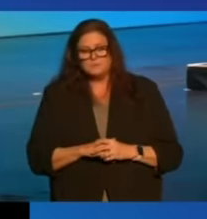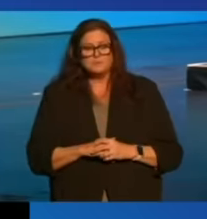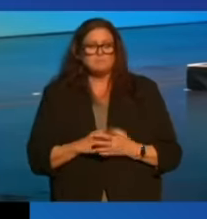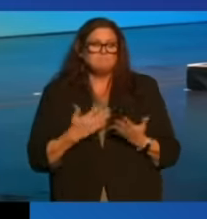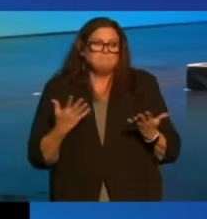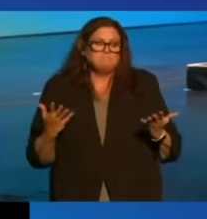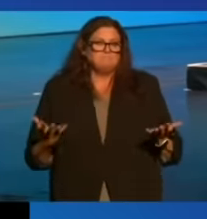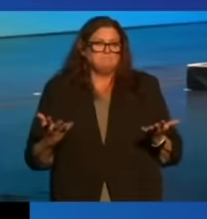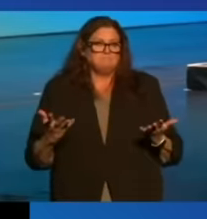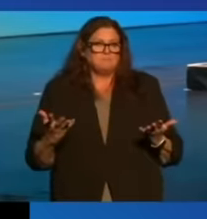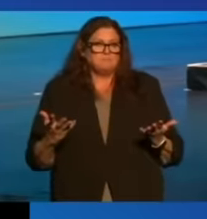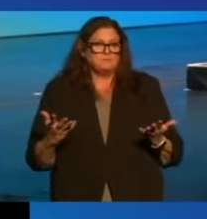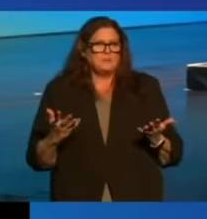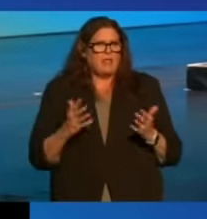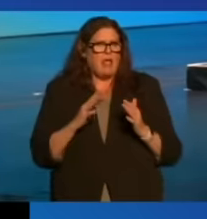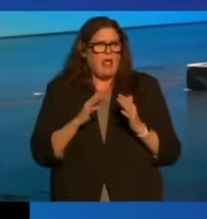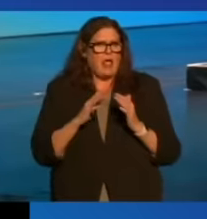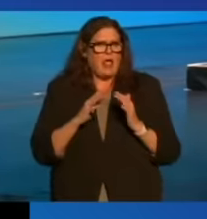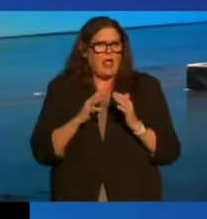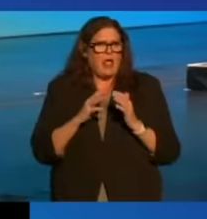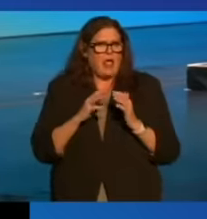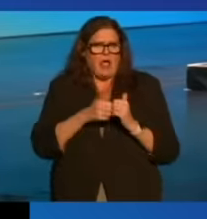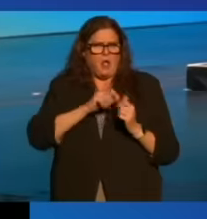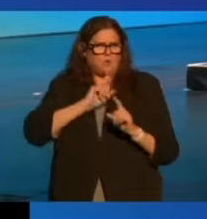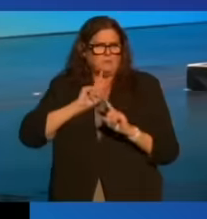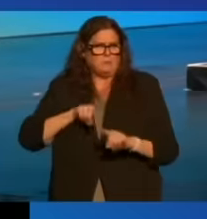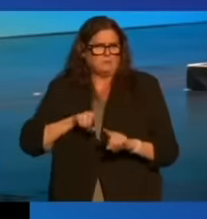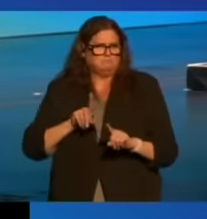So, how should we respond?